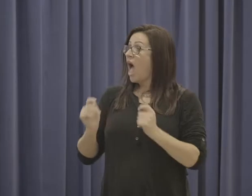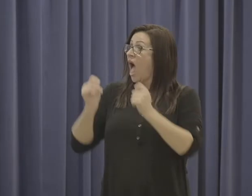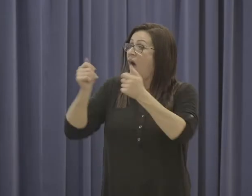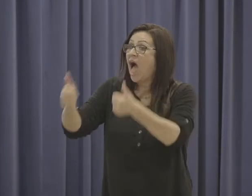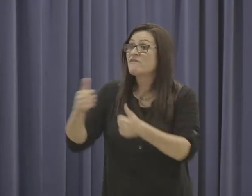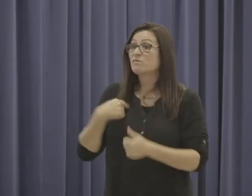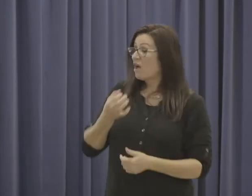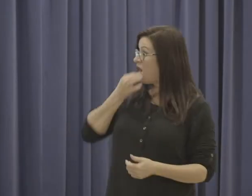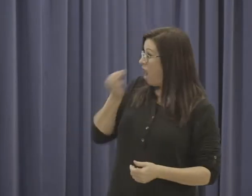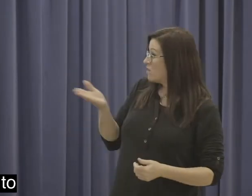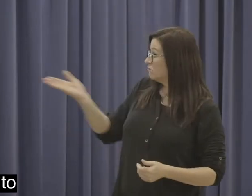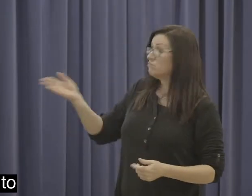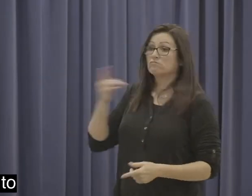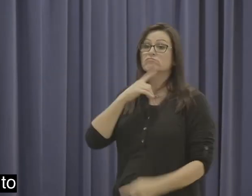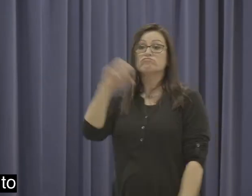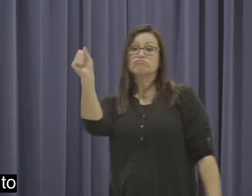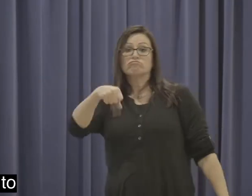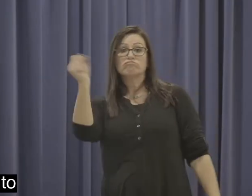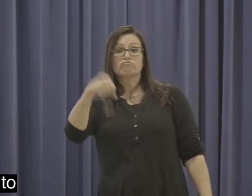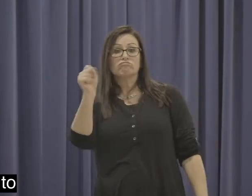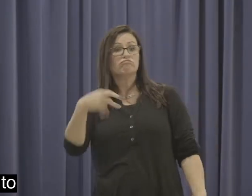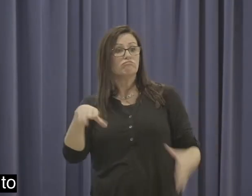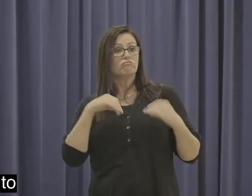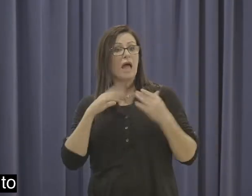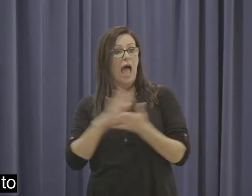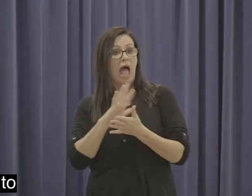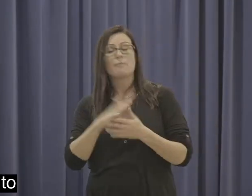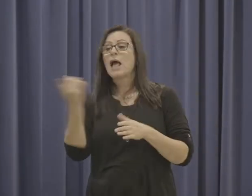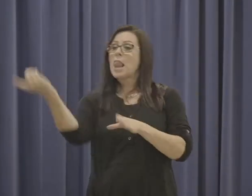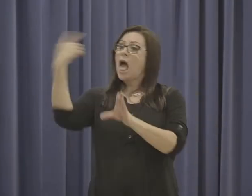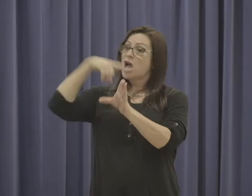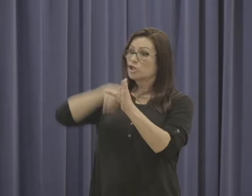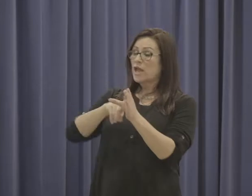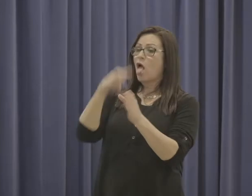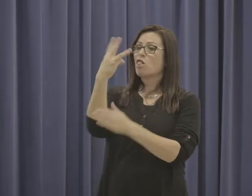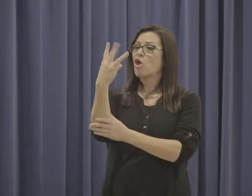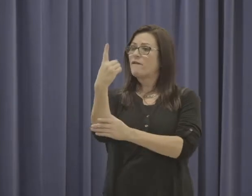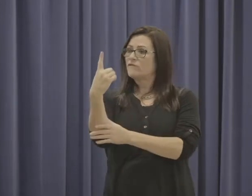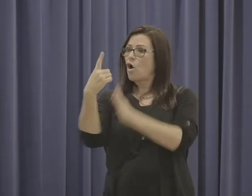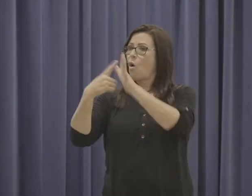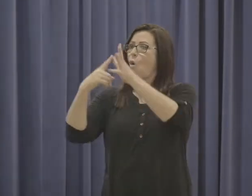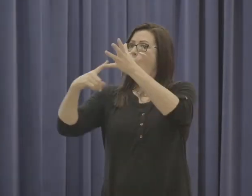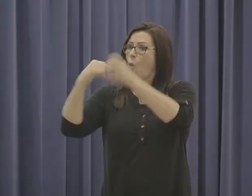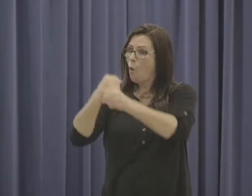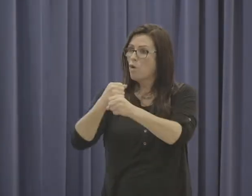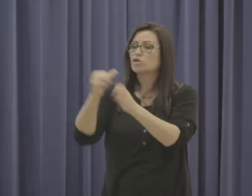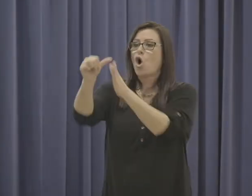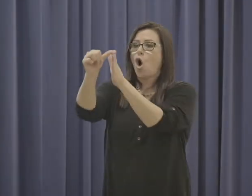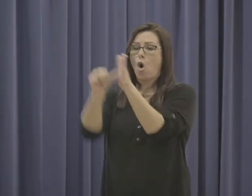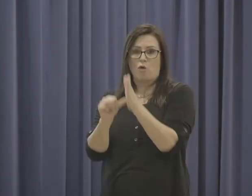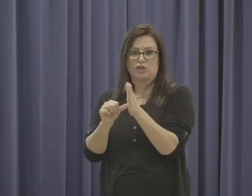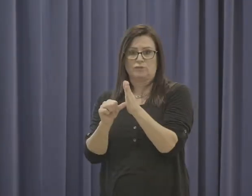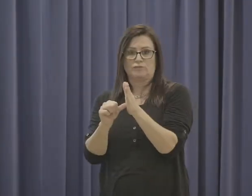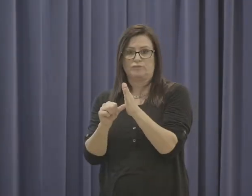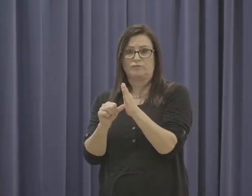When I spoke to Mako about it he was more than happy to get a cochlear implant. Then last year on the 31st of August he went in for